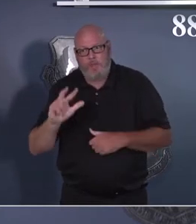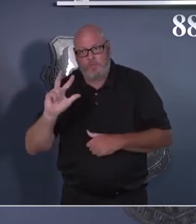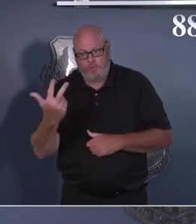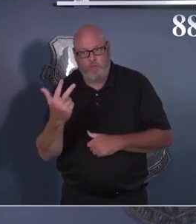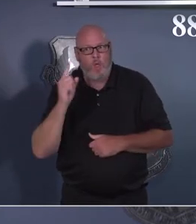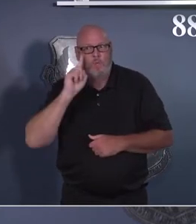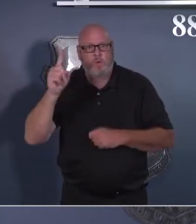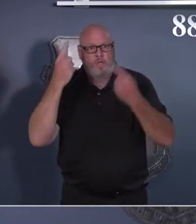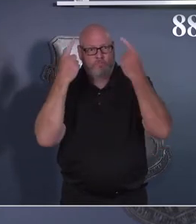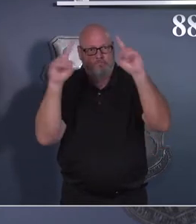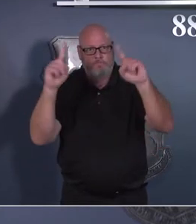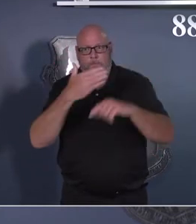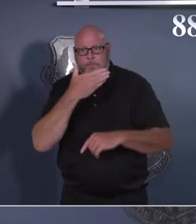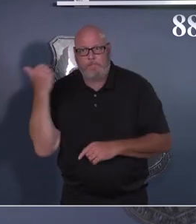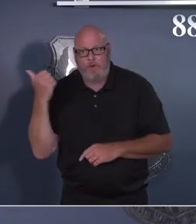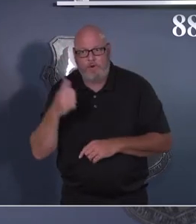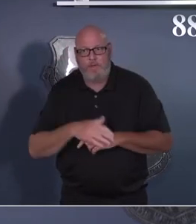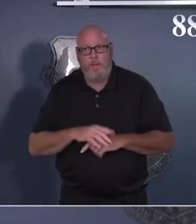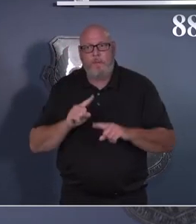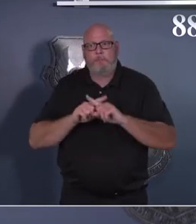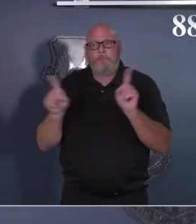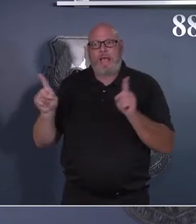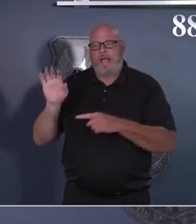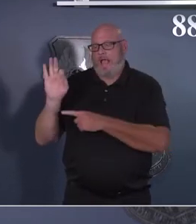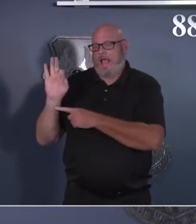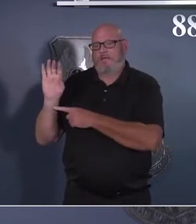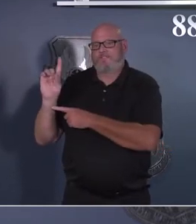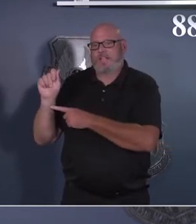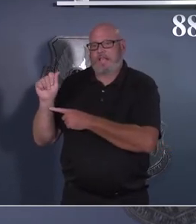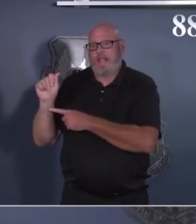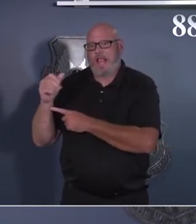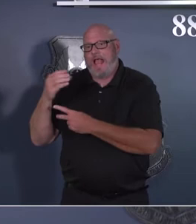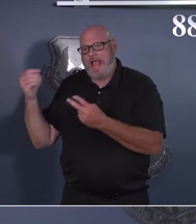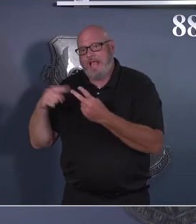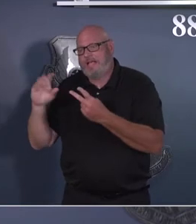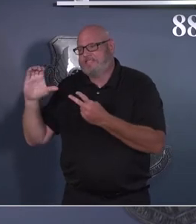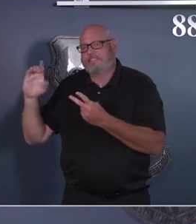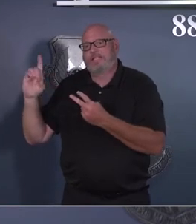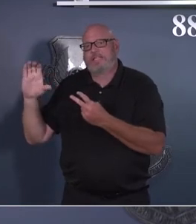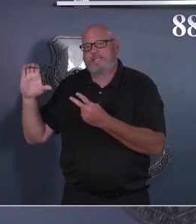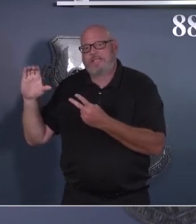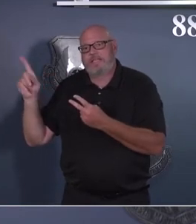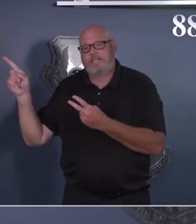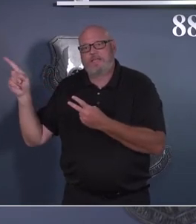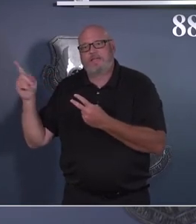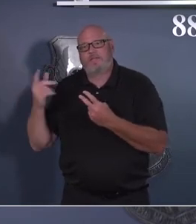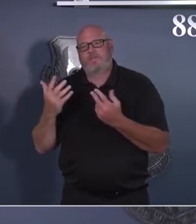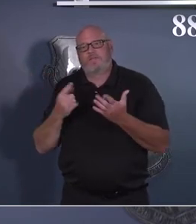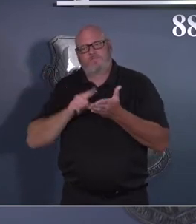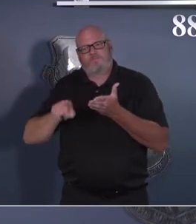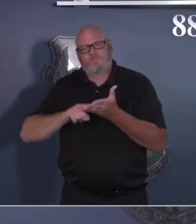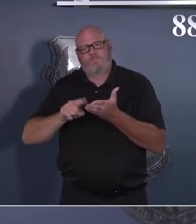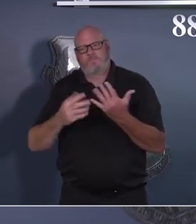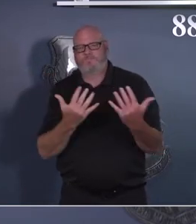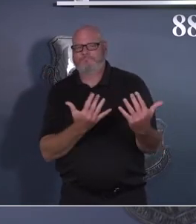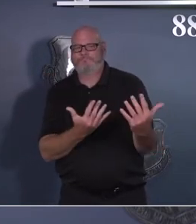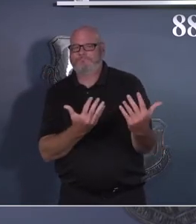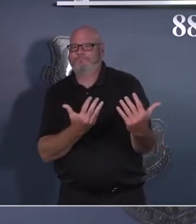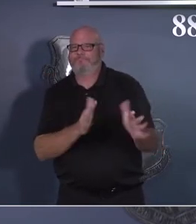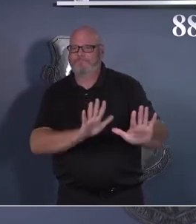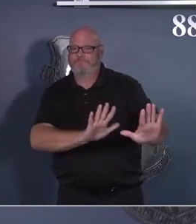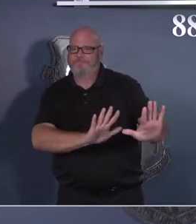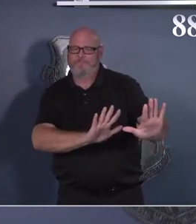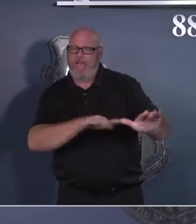Health maintain that there's not enough evidence yet that we need to go ahead with boosters. Our national health experts all support